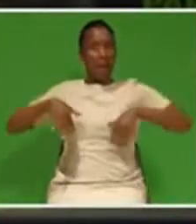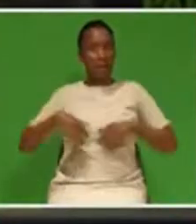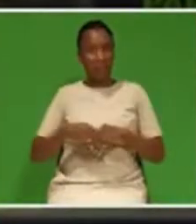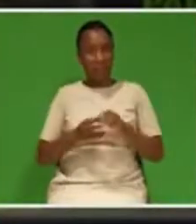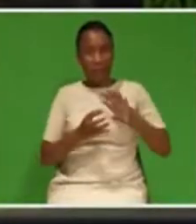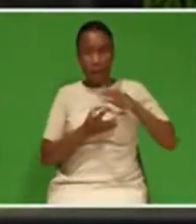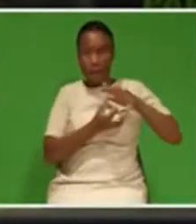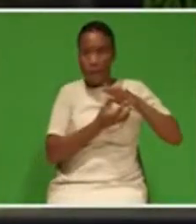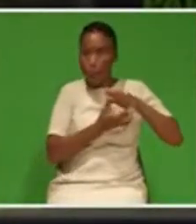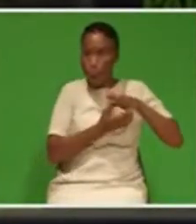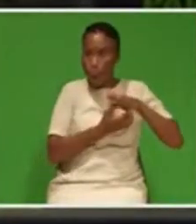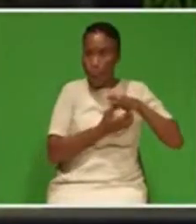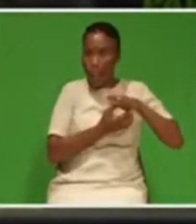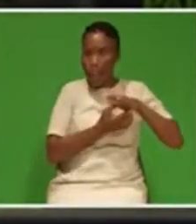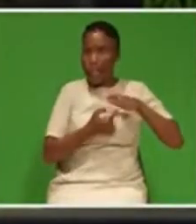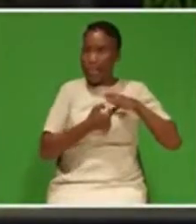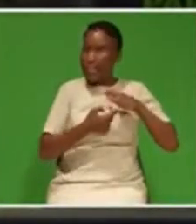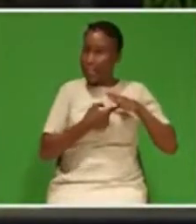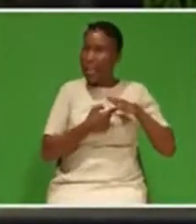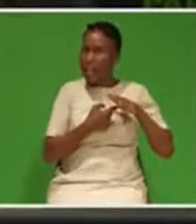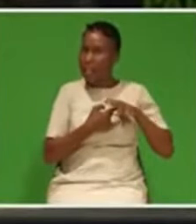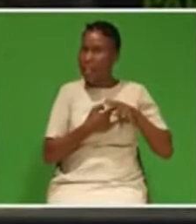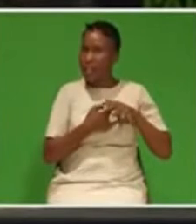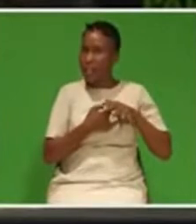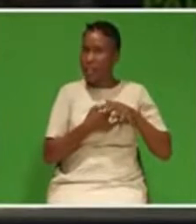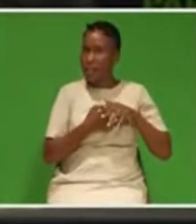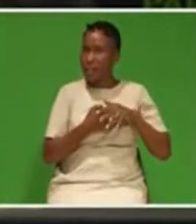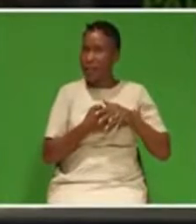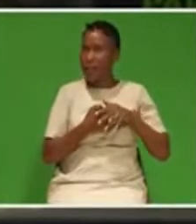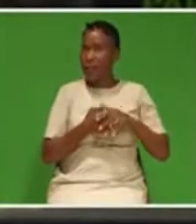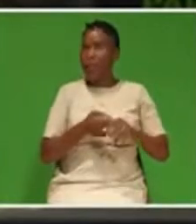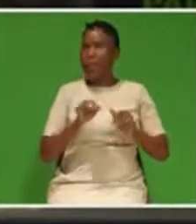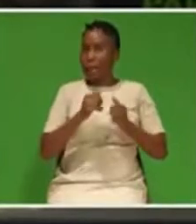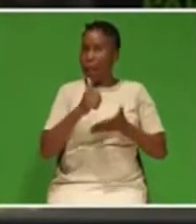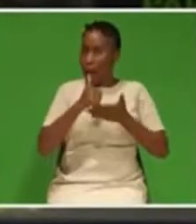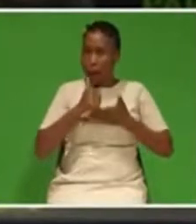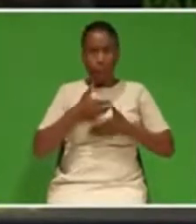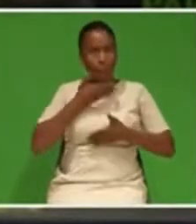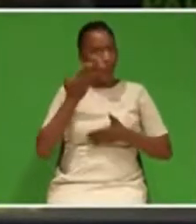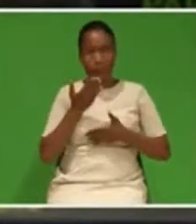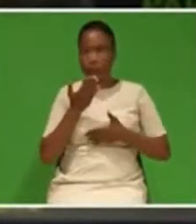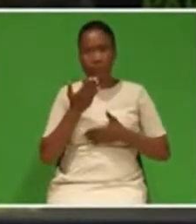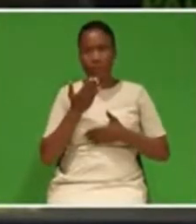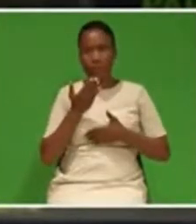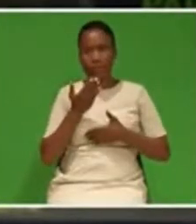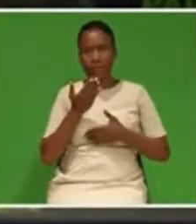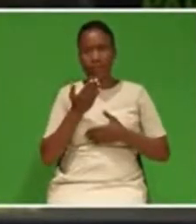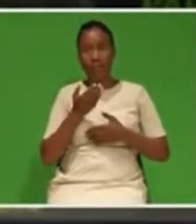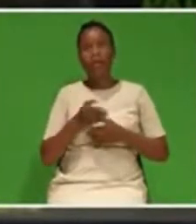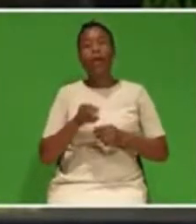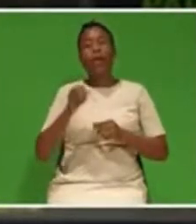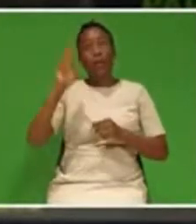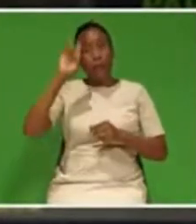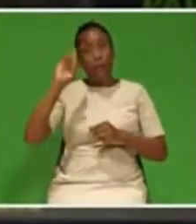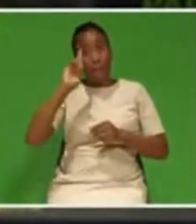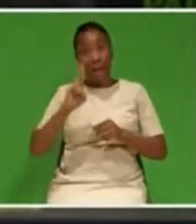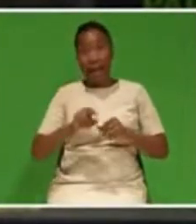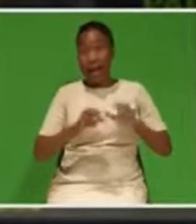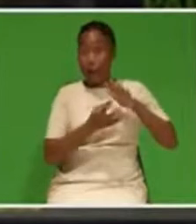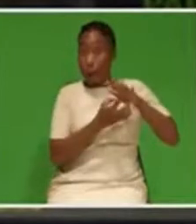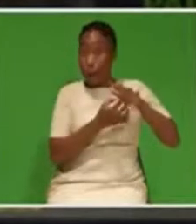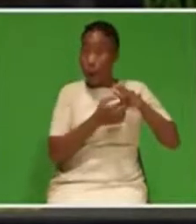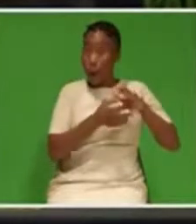fuel source. We should all remember that coal-fired power stations provide 80%